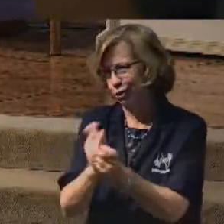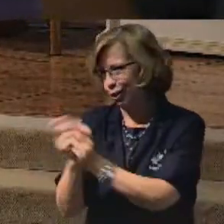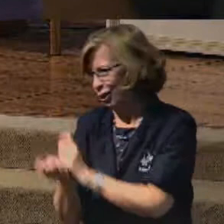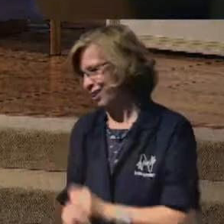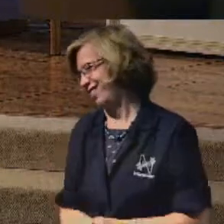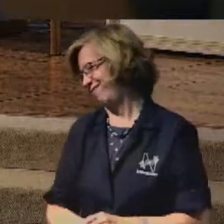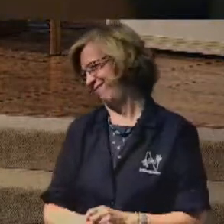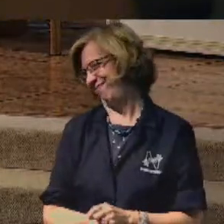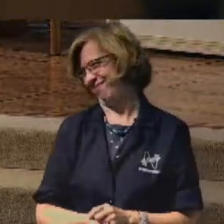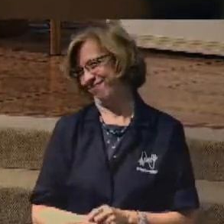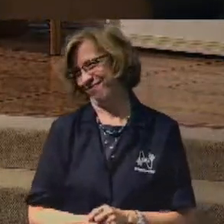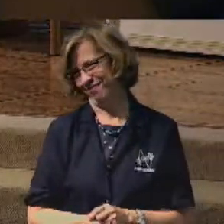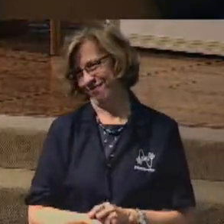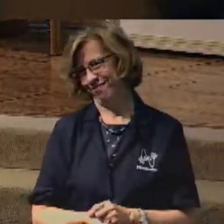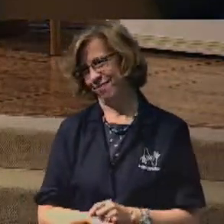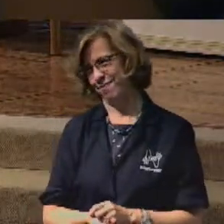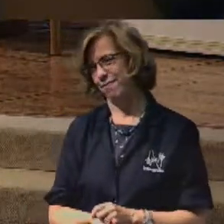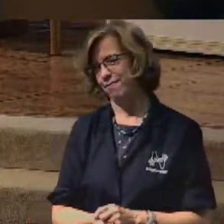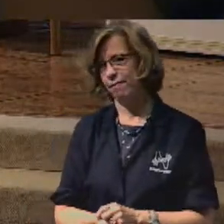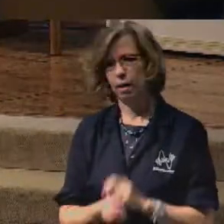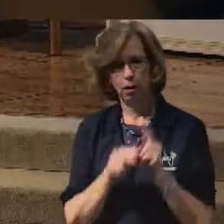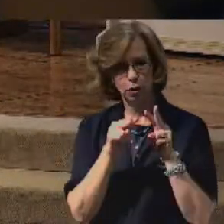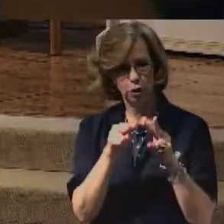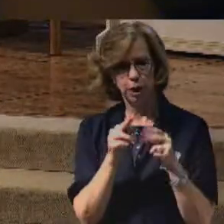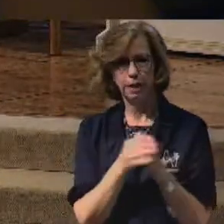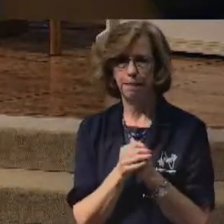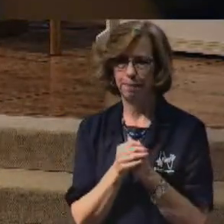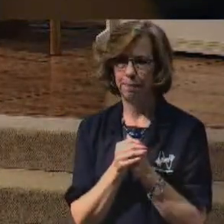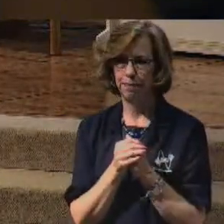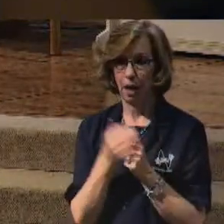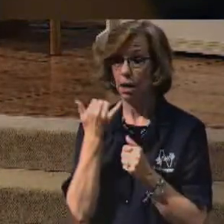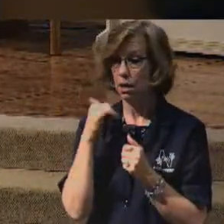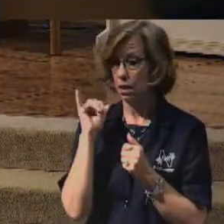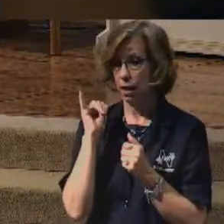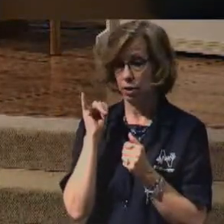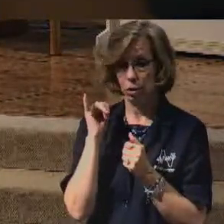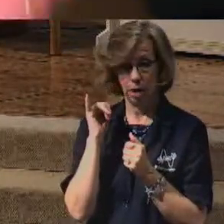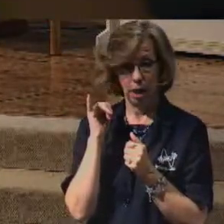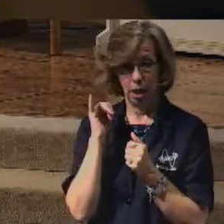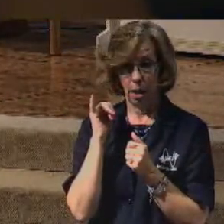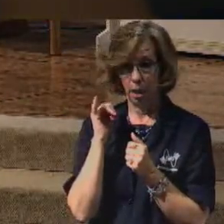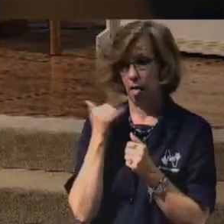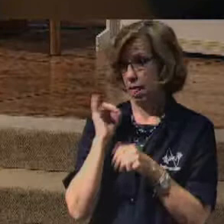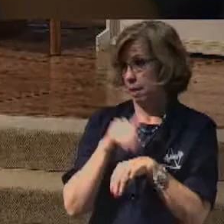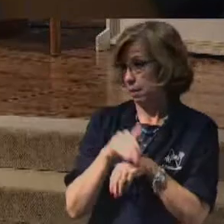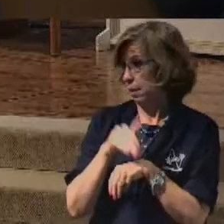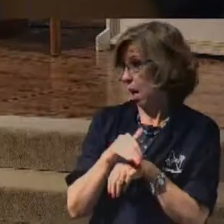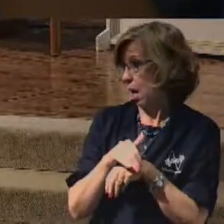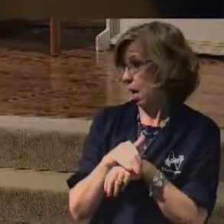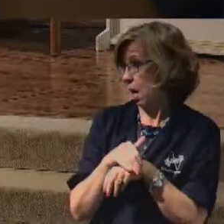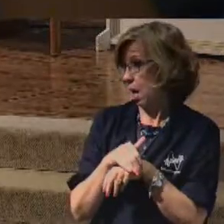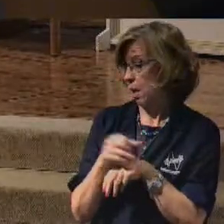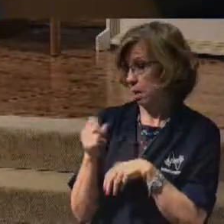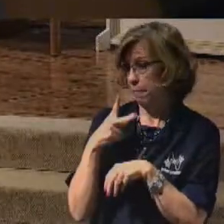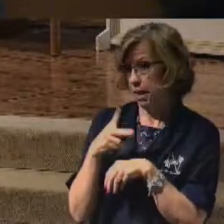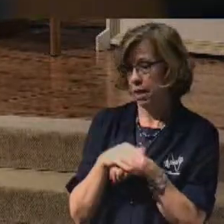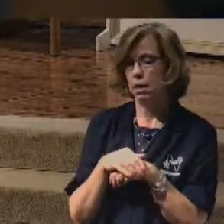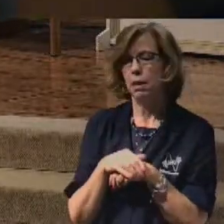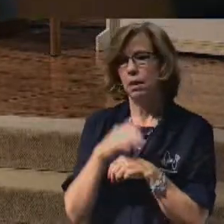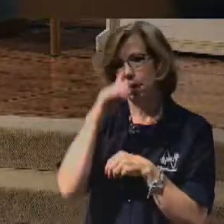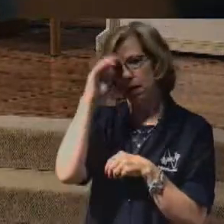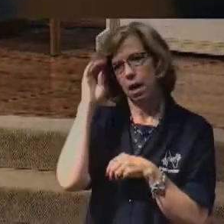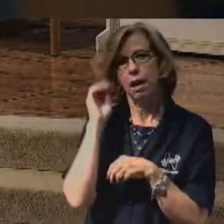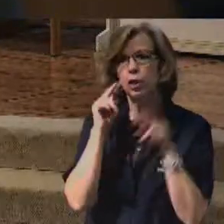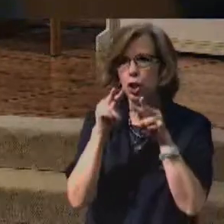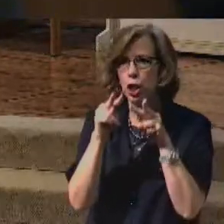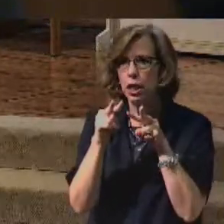And so I was looking, and even yesterday, and even last night when I got back, I checked to see how things were going.